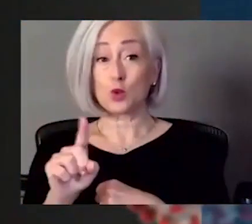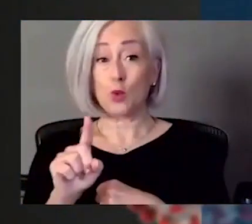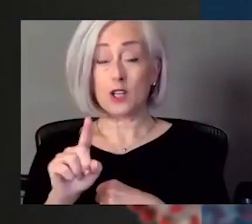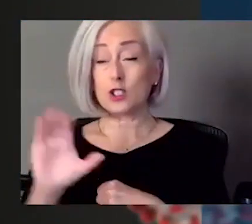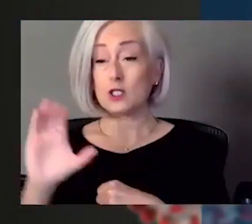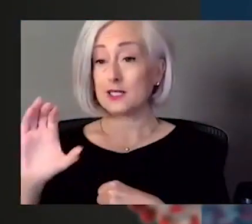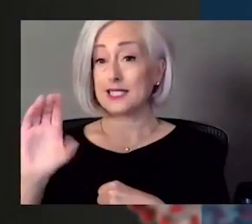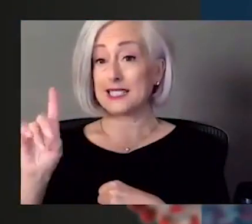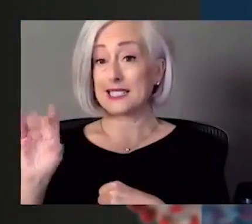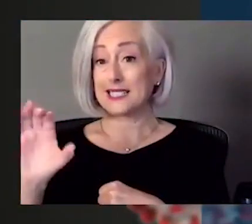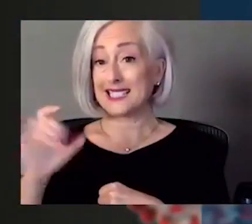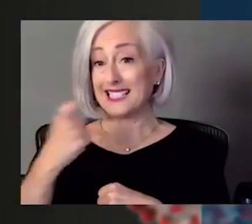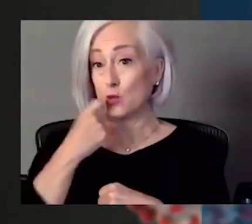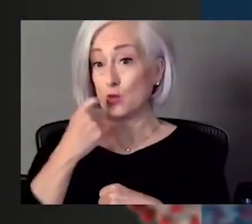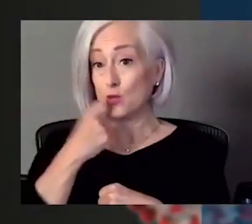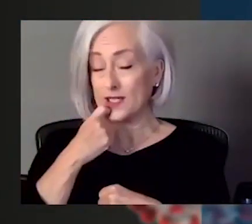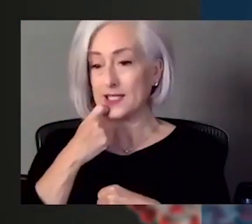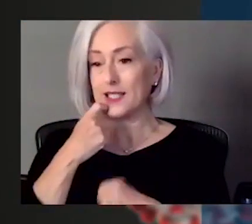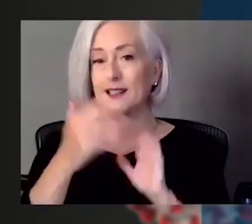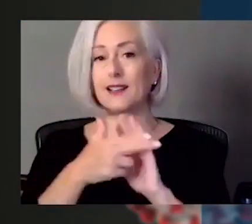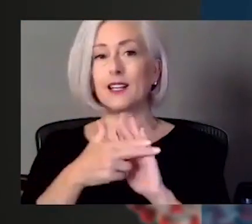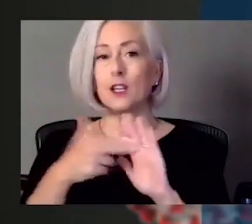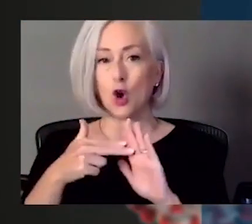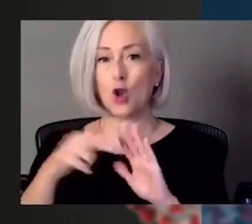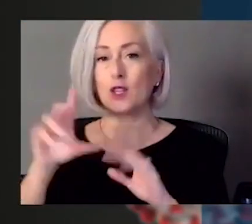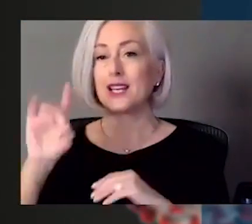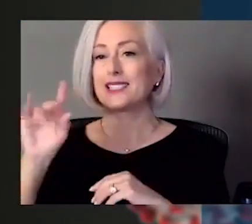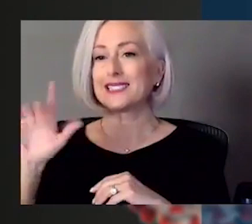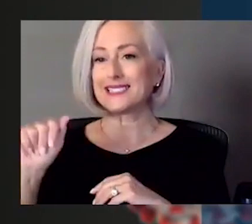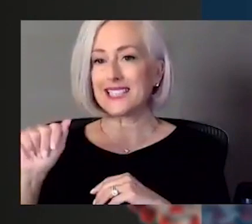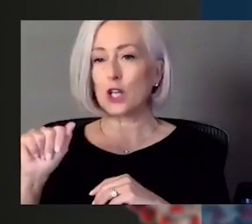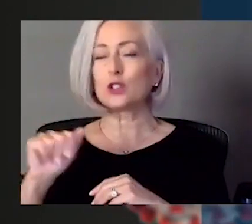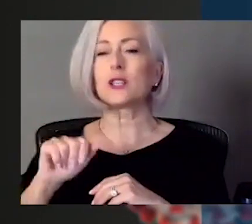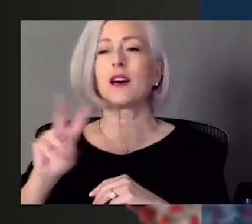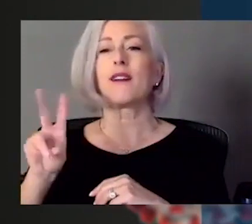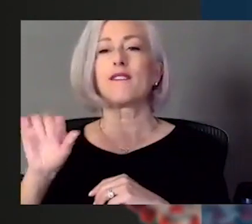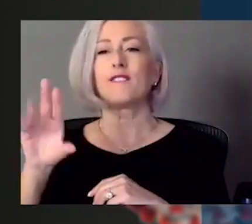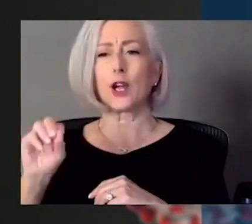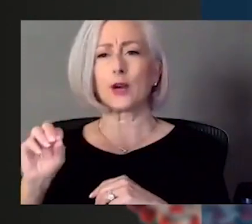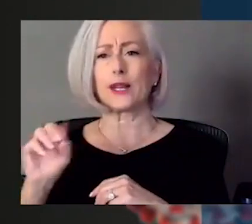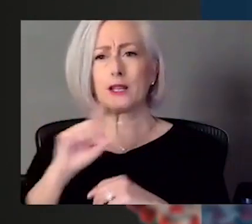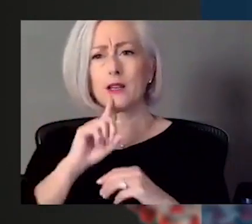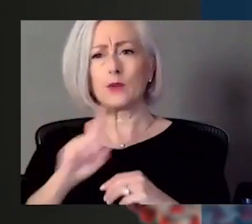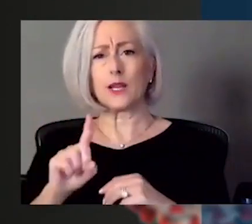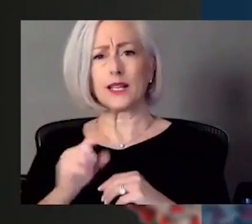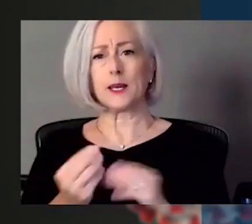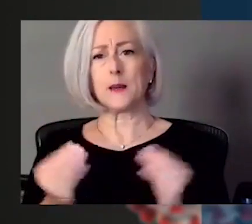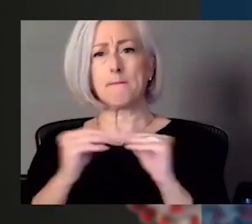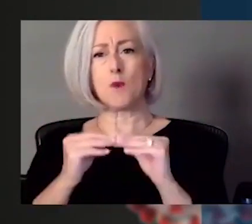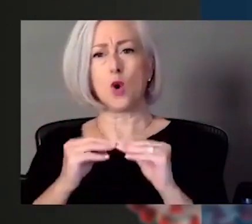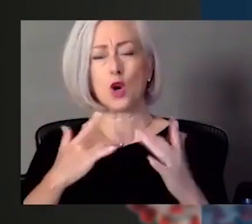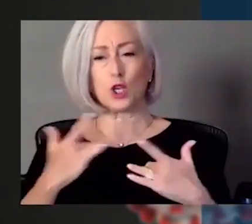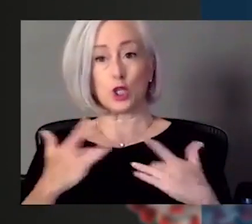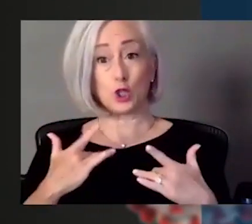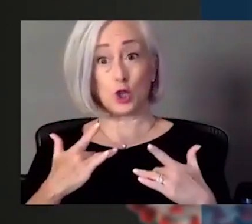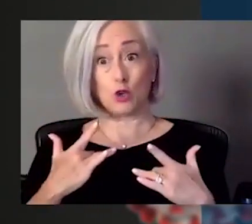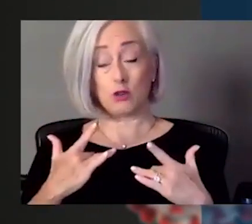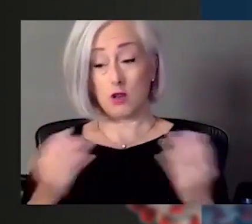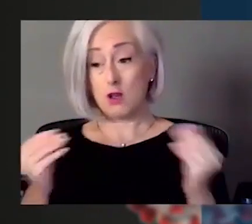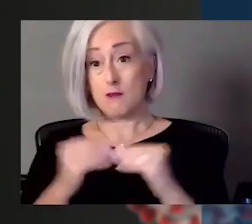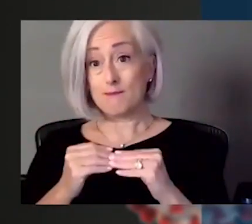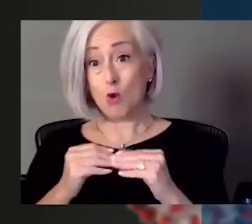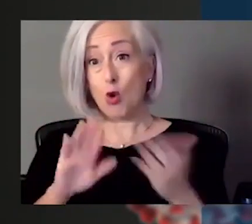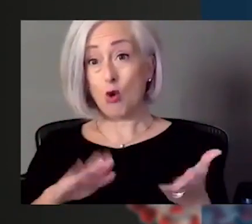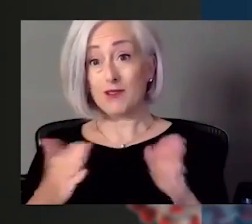recently called the Delta variant a variant of concern. Is it more deadly than the alpha variant? So if you remember early